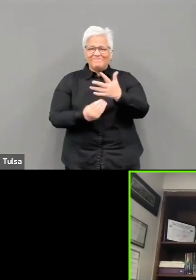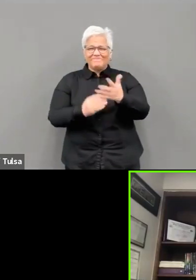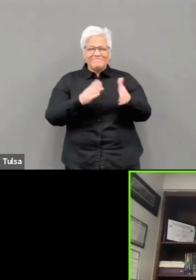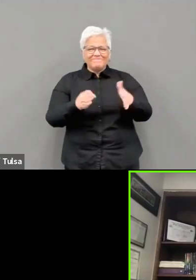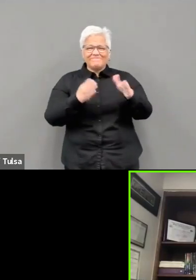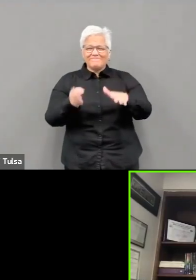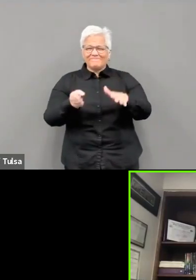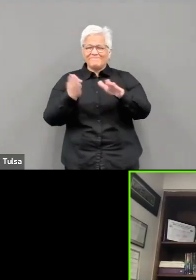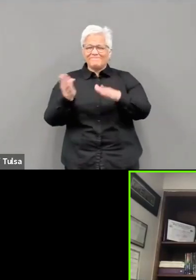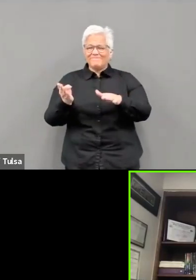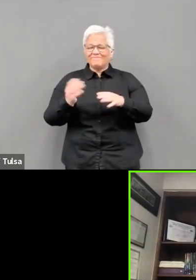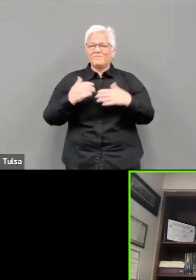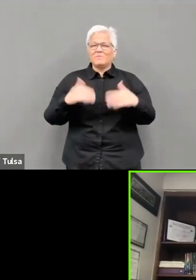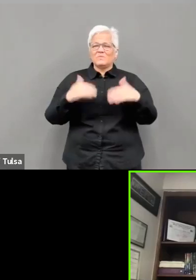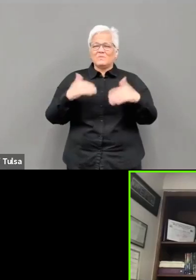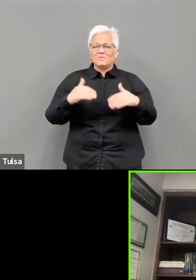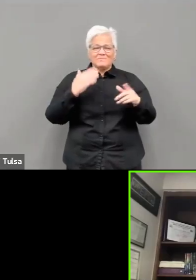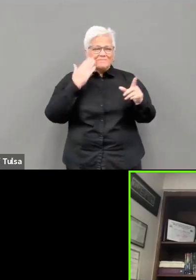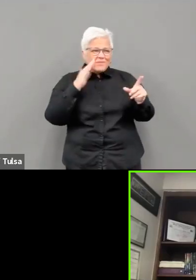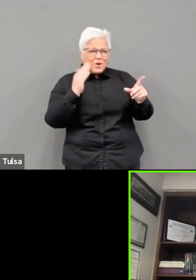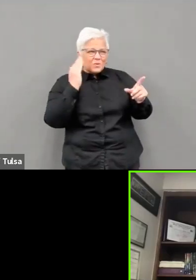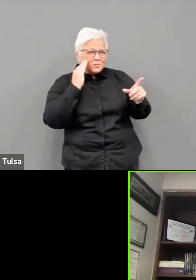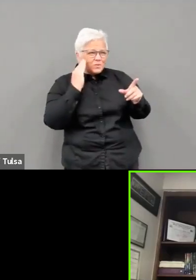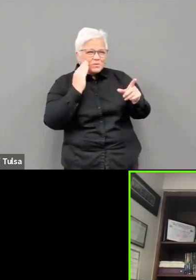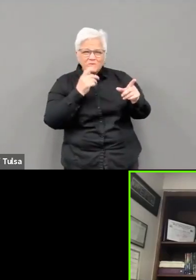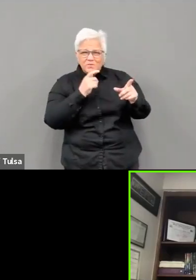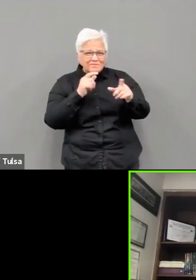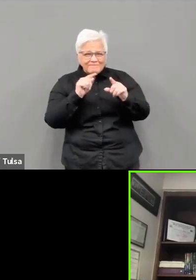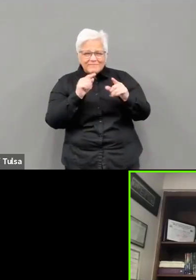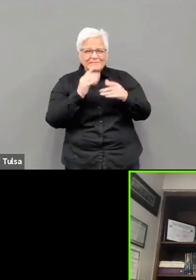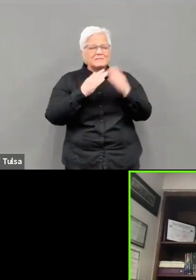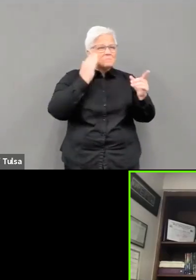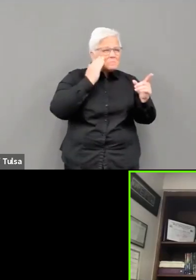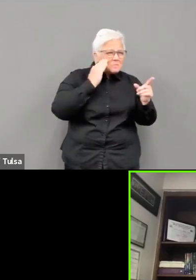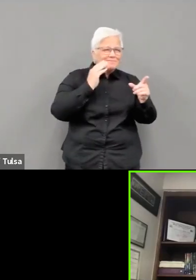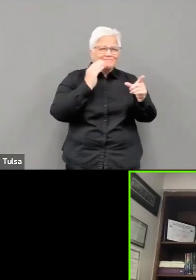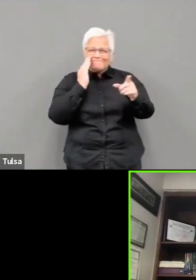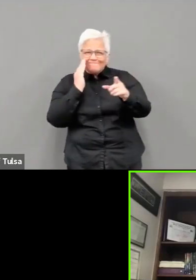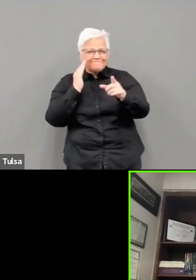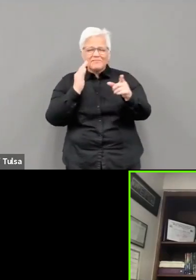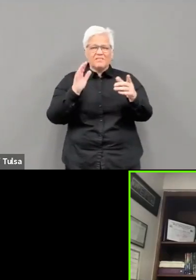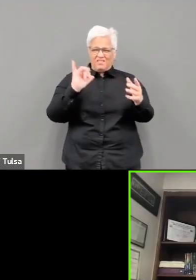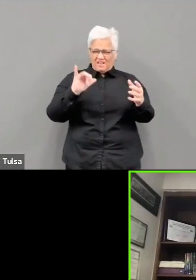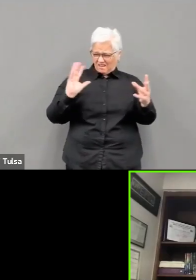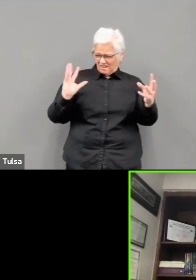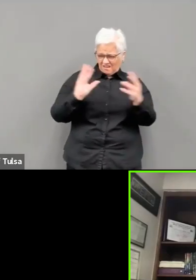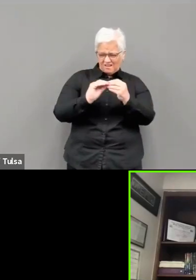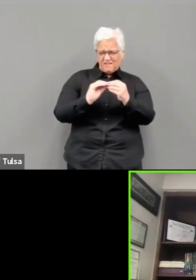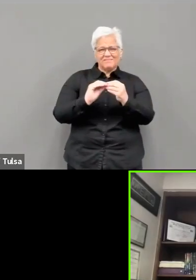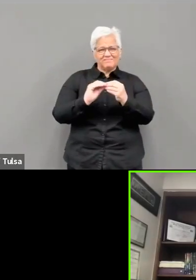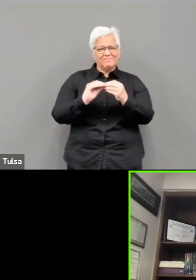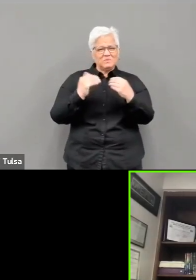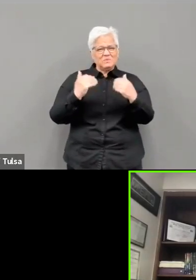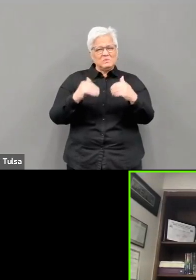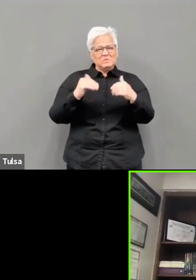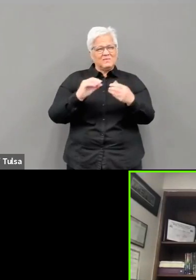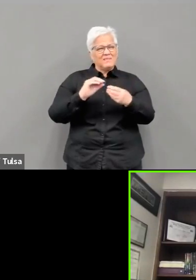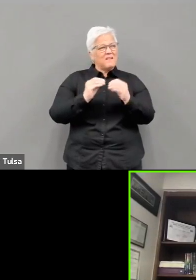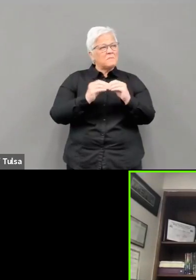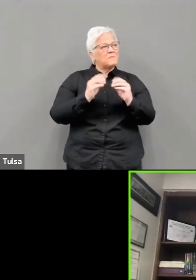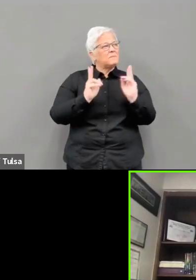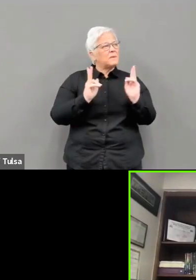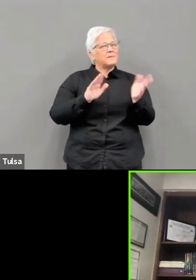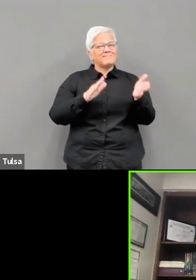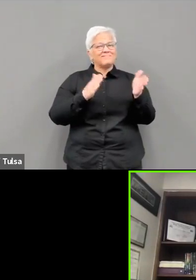The numbers are hard to process. Many of us have lost jobs and opportunities,